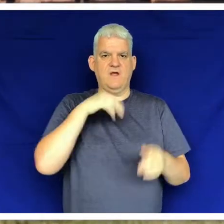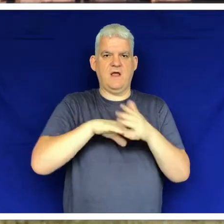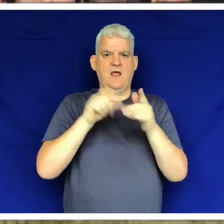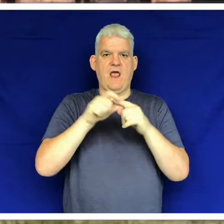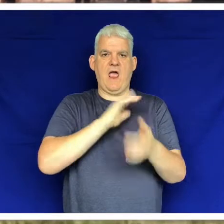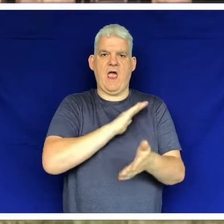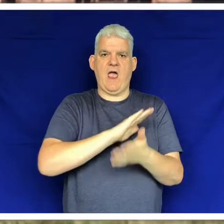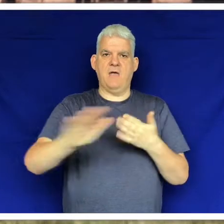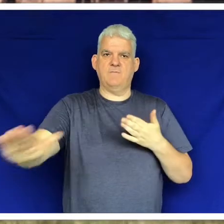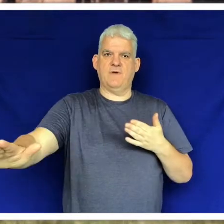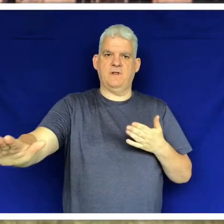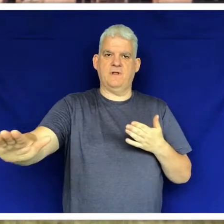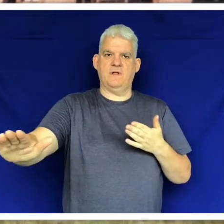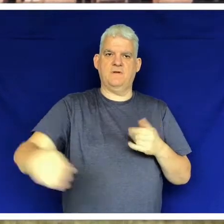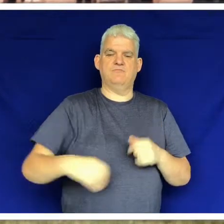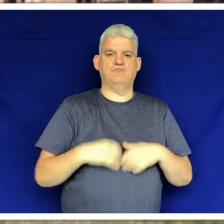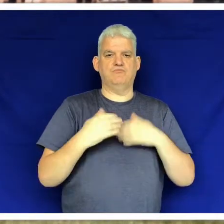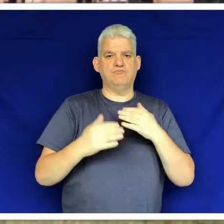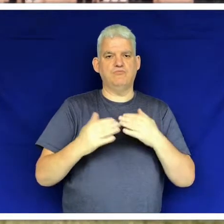also based in Edinburgh.